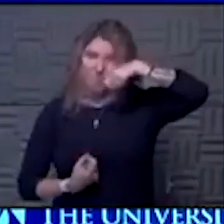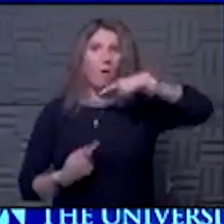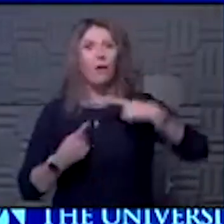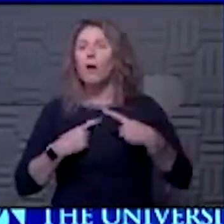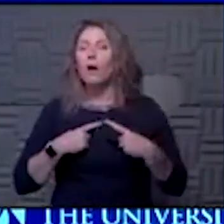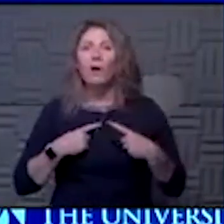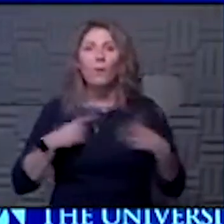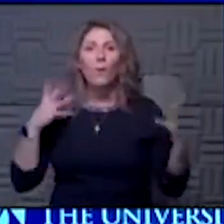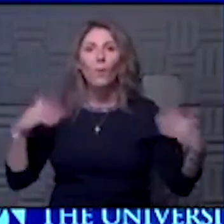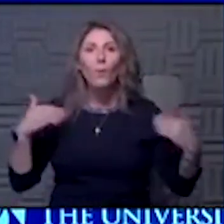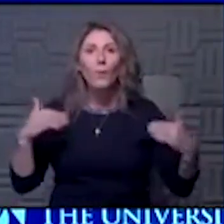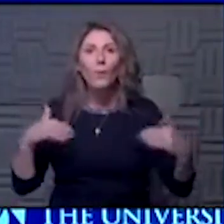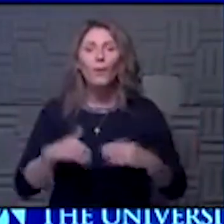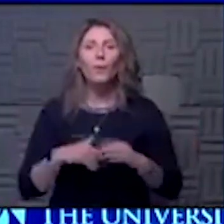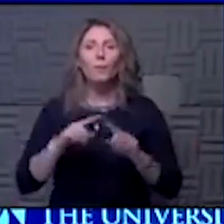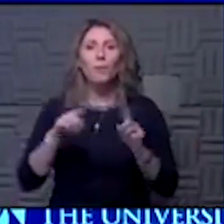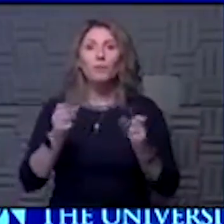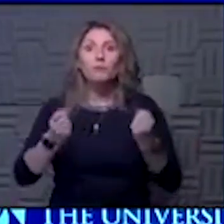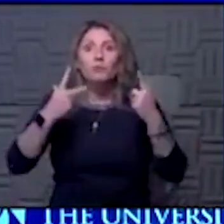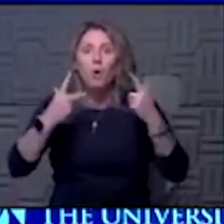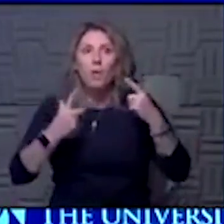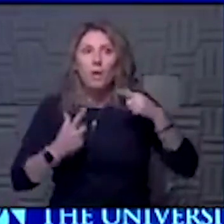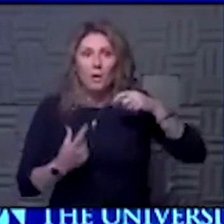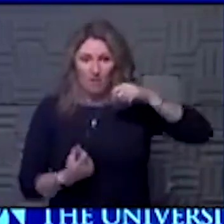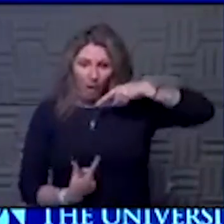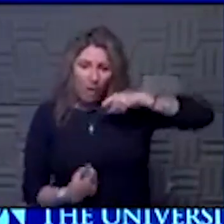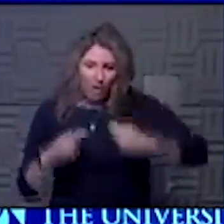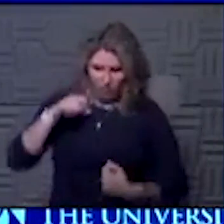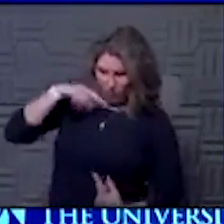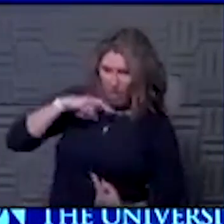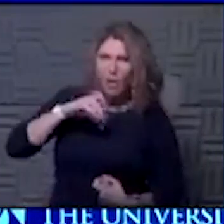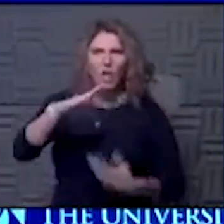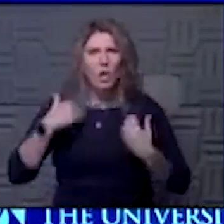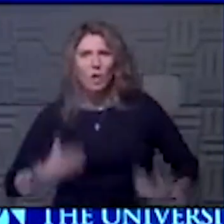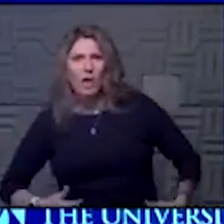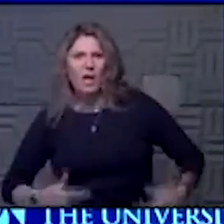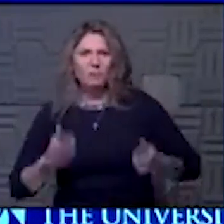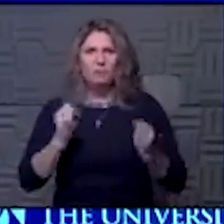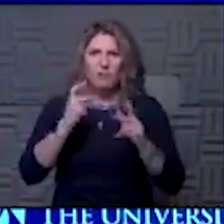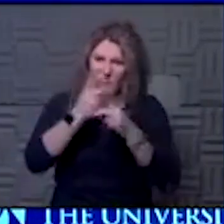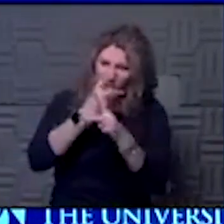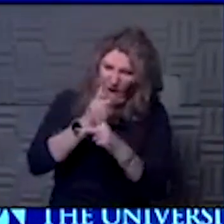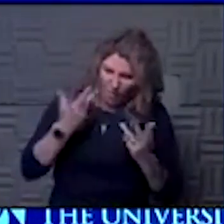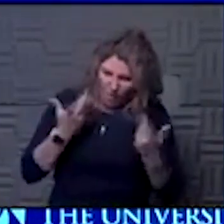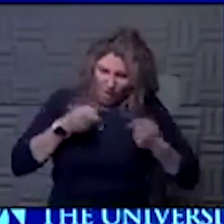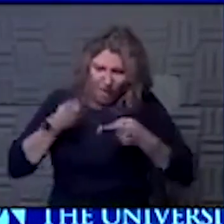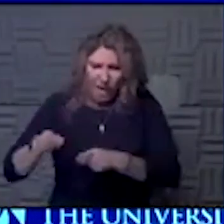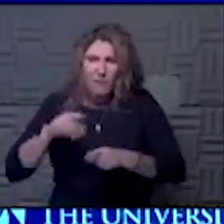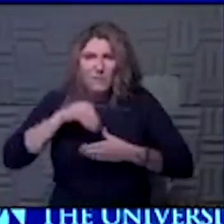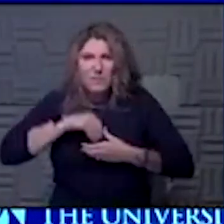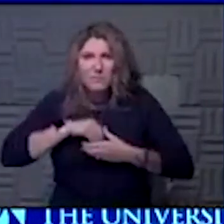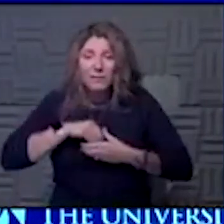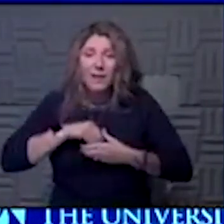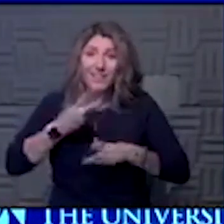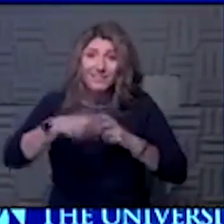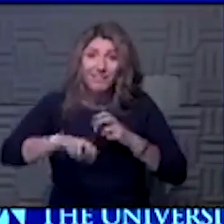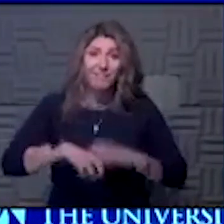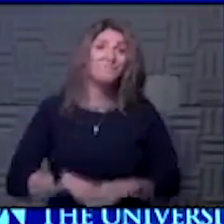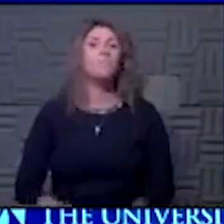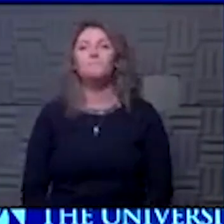-boggling, but there are so many of them trying to figure out what's doing what to whom and when. It's a tough chore.